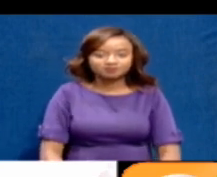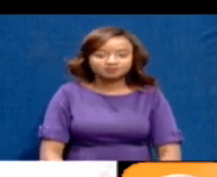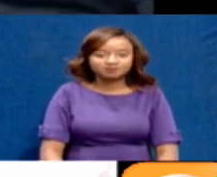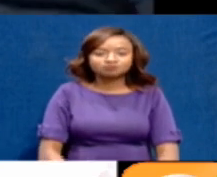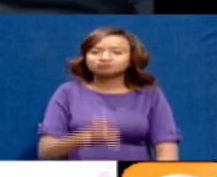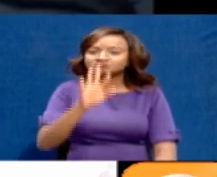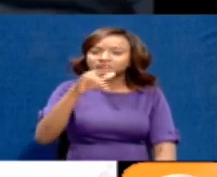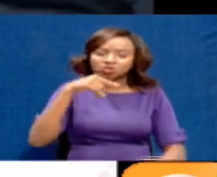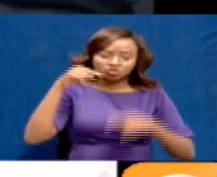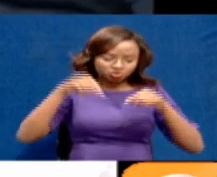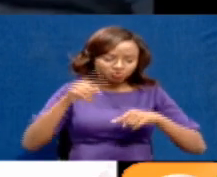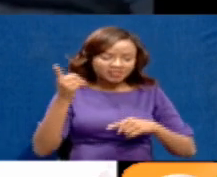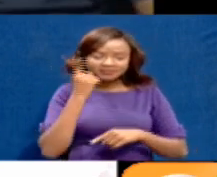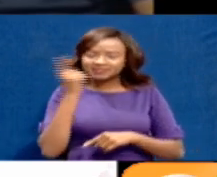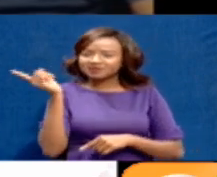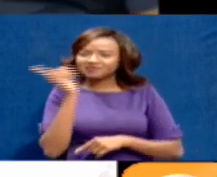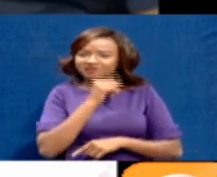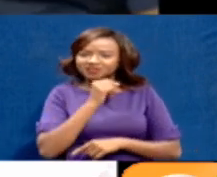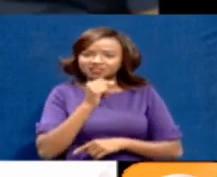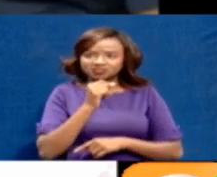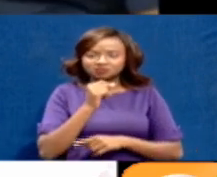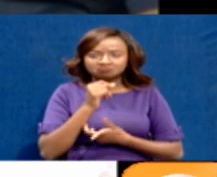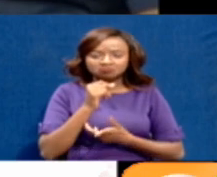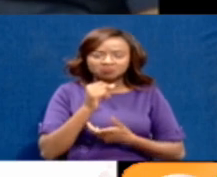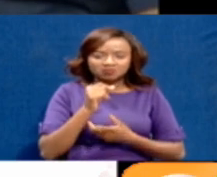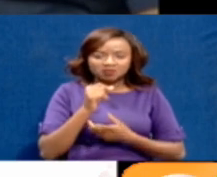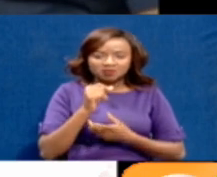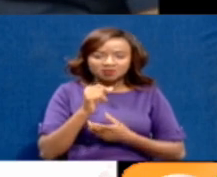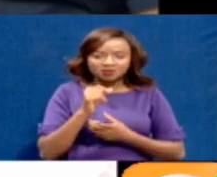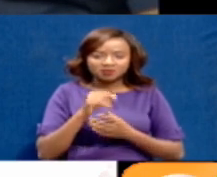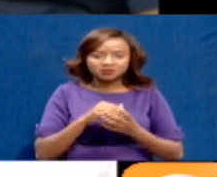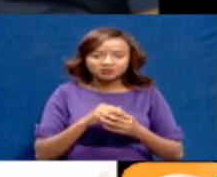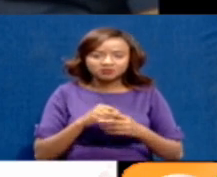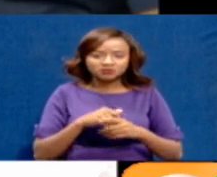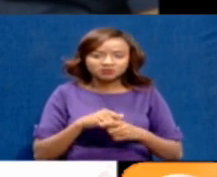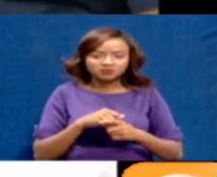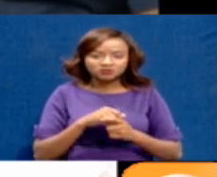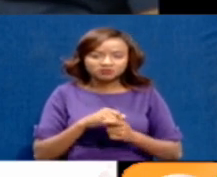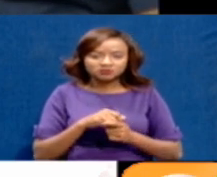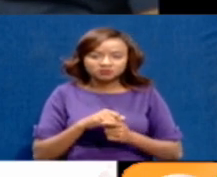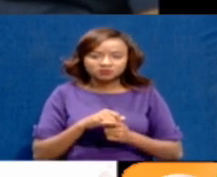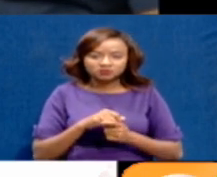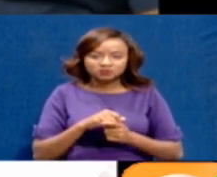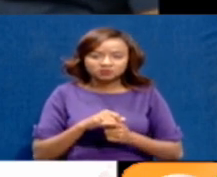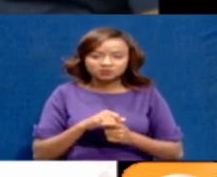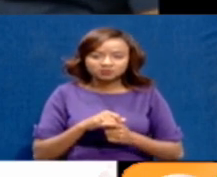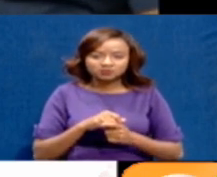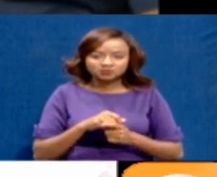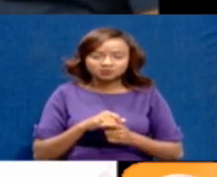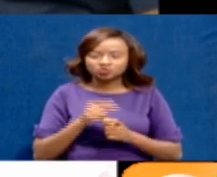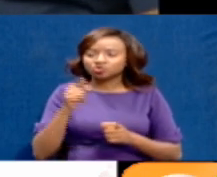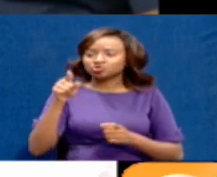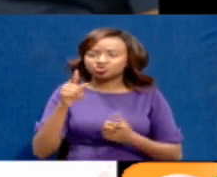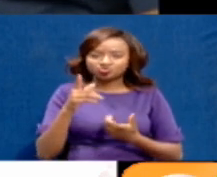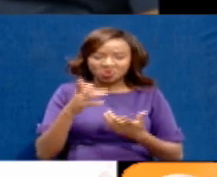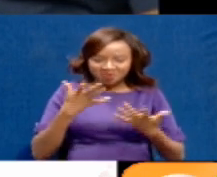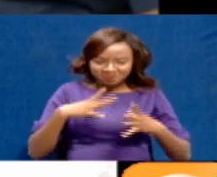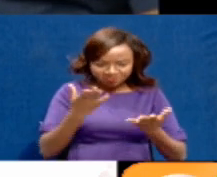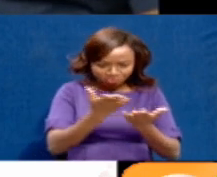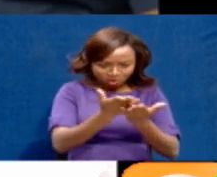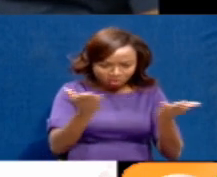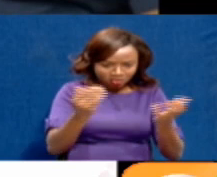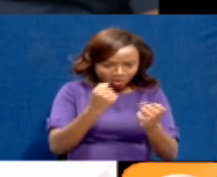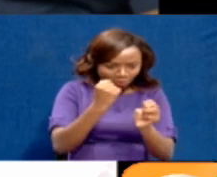Governor, today we saw, I think it was an internal county memo where you were withdrawing special passes for county staff,